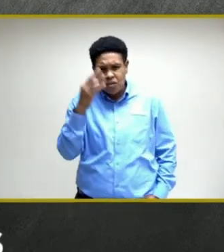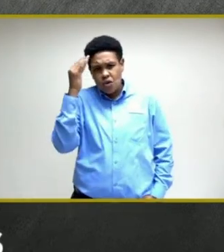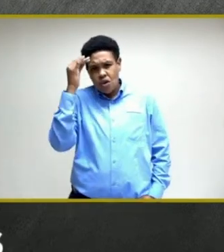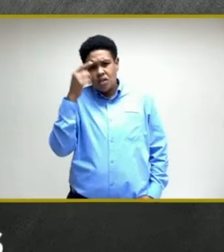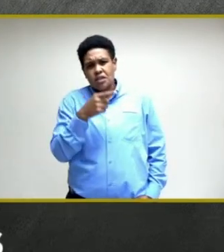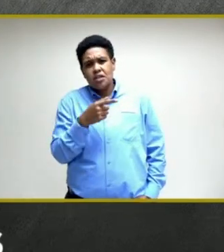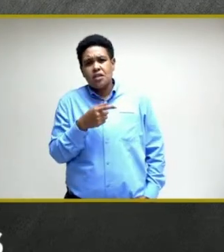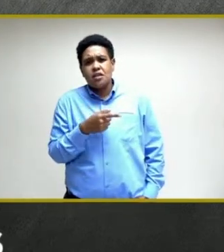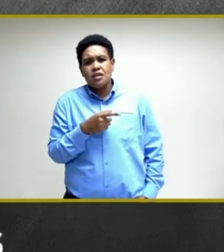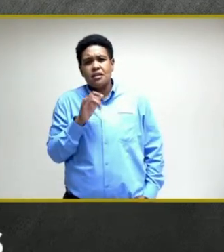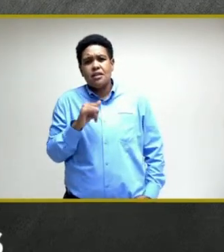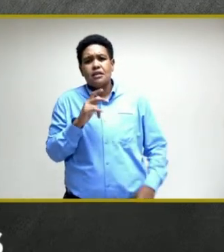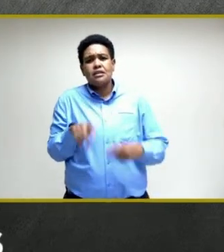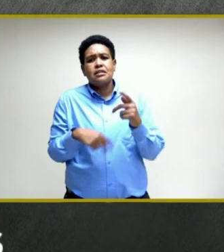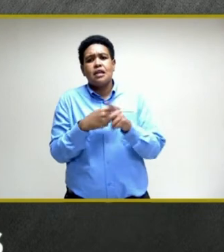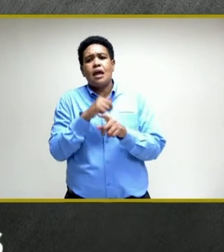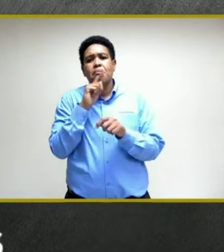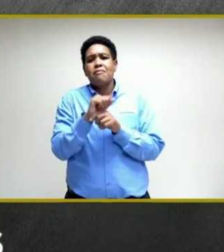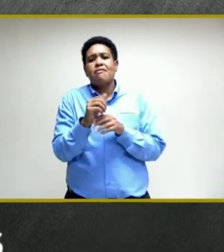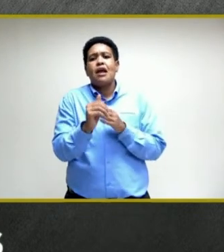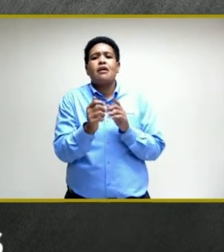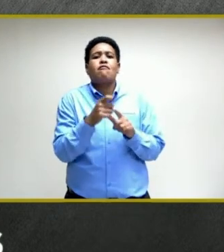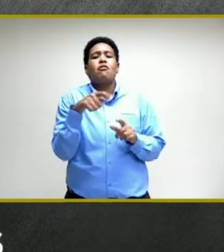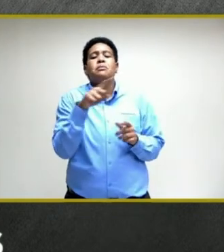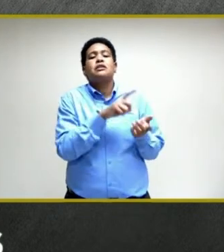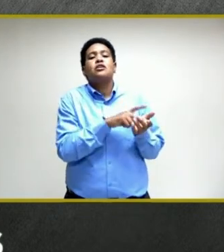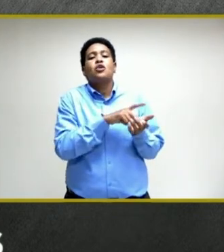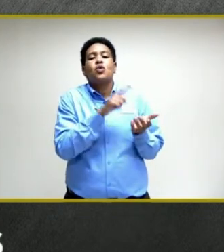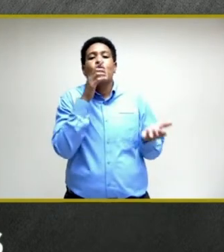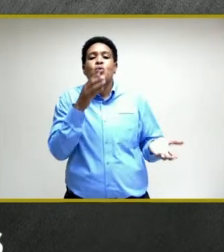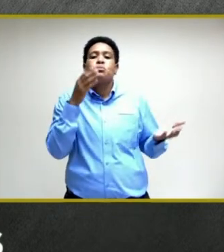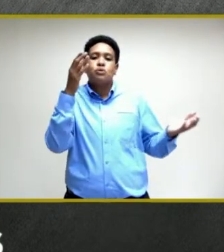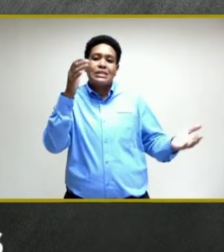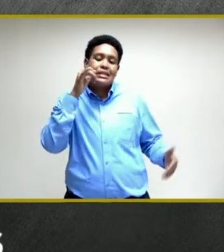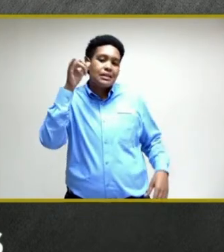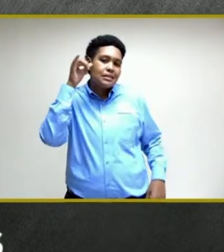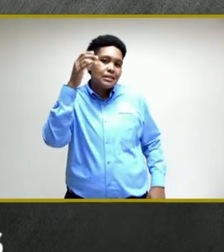that kind of guidance from these doctors that presented yesterday.